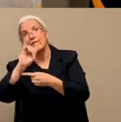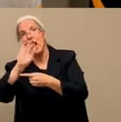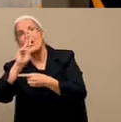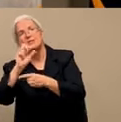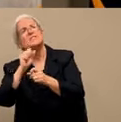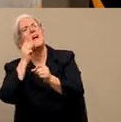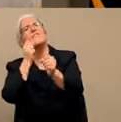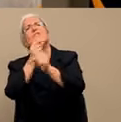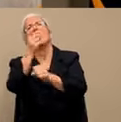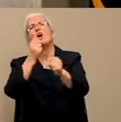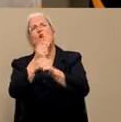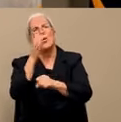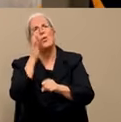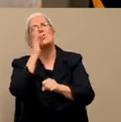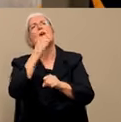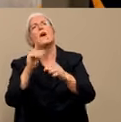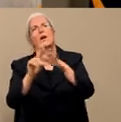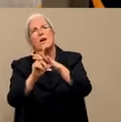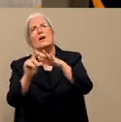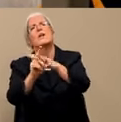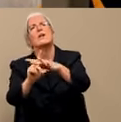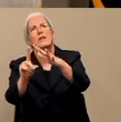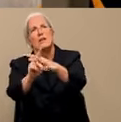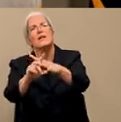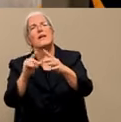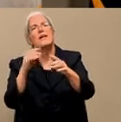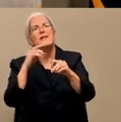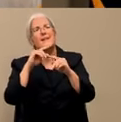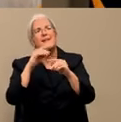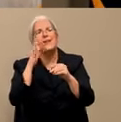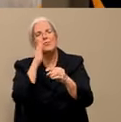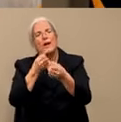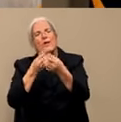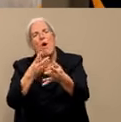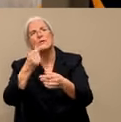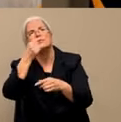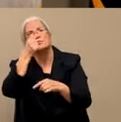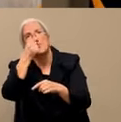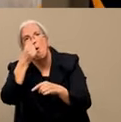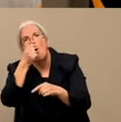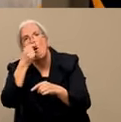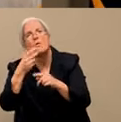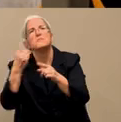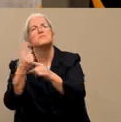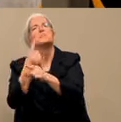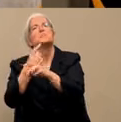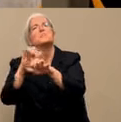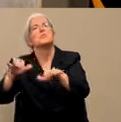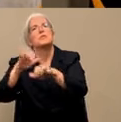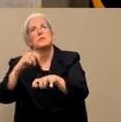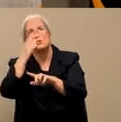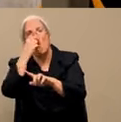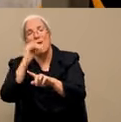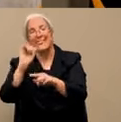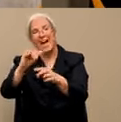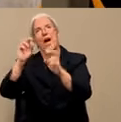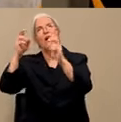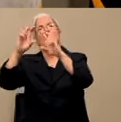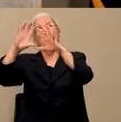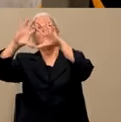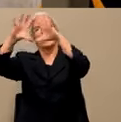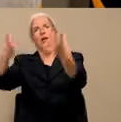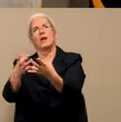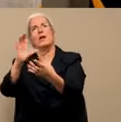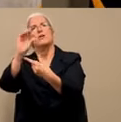They cause about 30% of the common cold. So it's not unusual that we see coronaviruses here. There are a couple other more serious